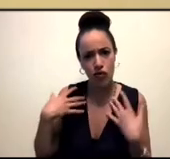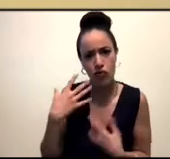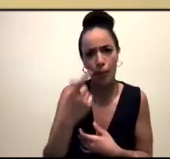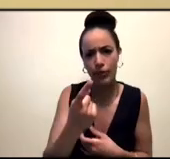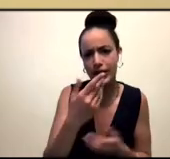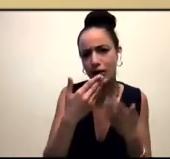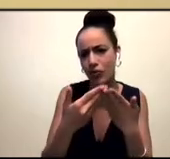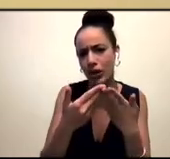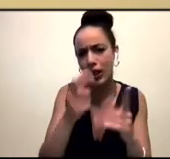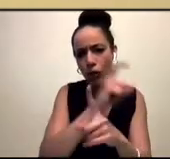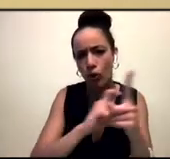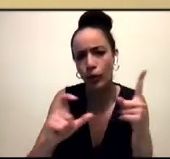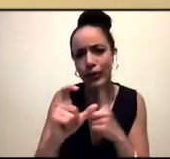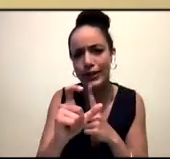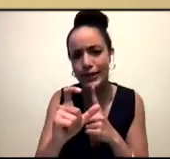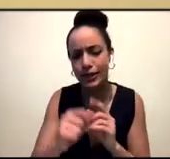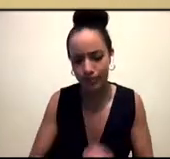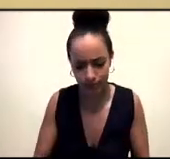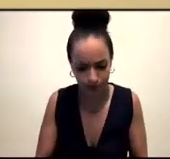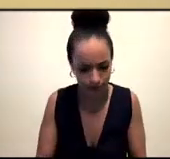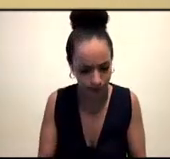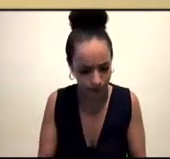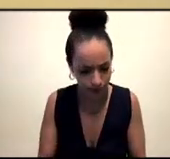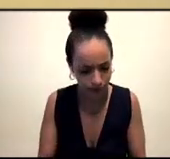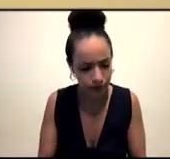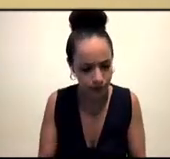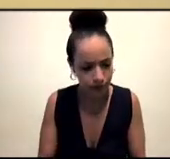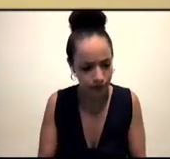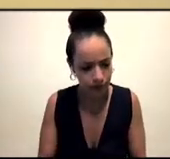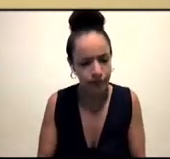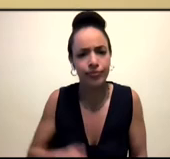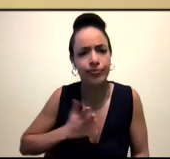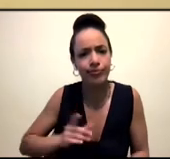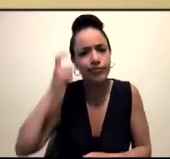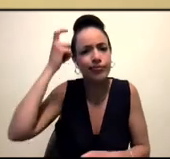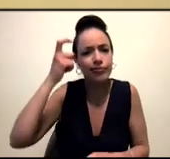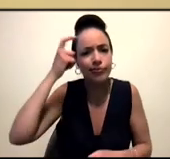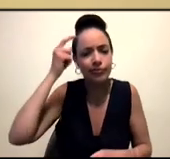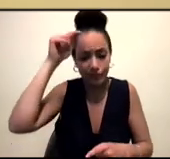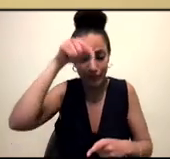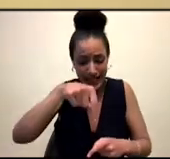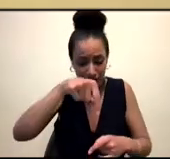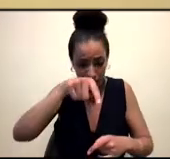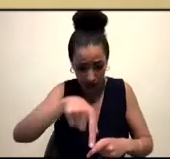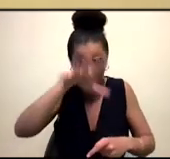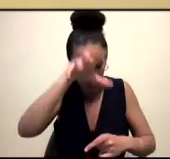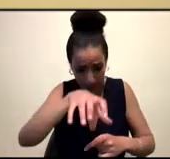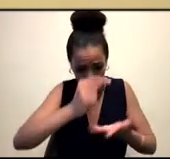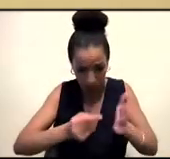and, and I guess I wanted to think now about how this feels specifically important for queer and trans